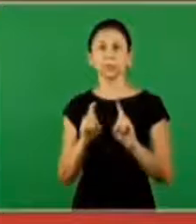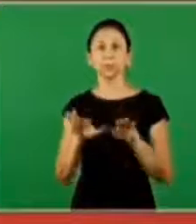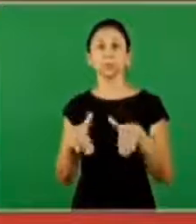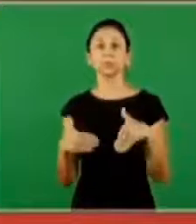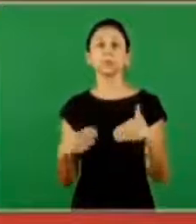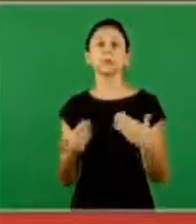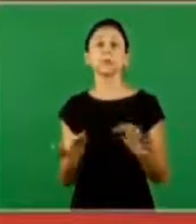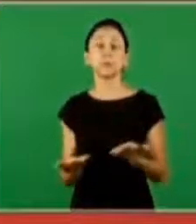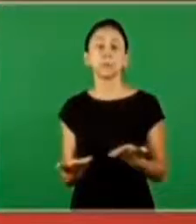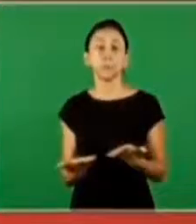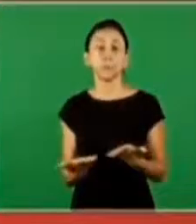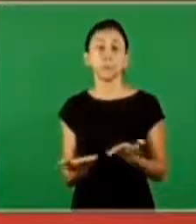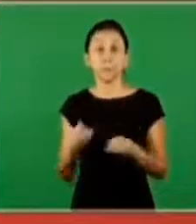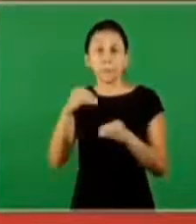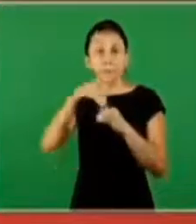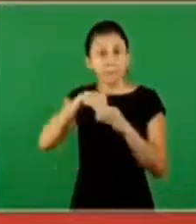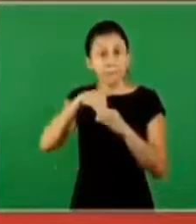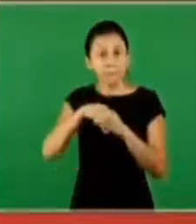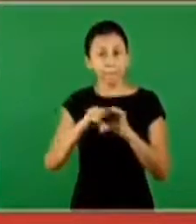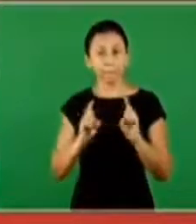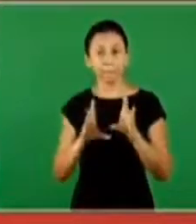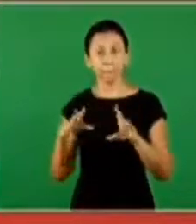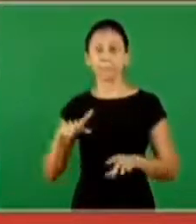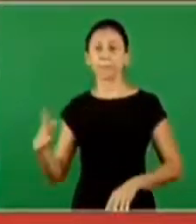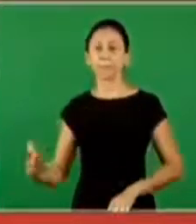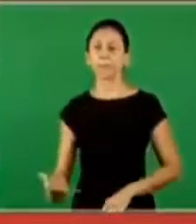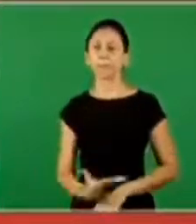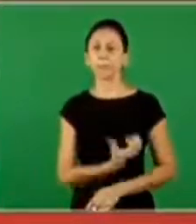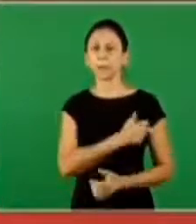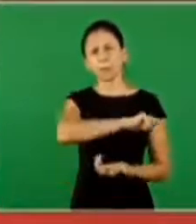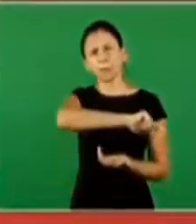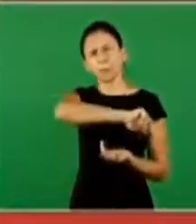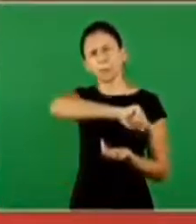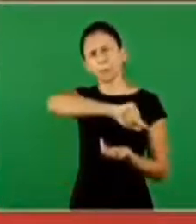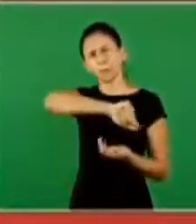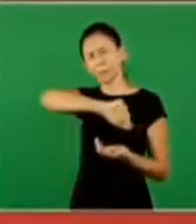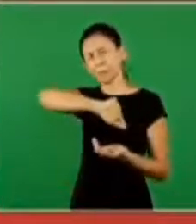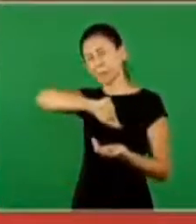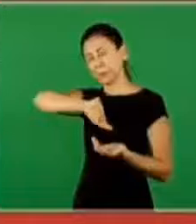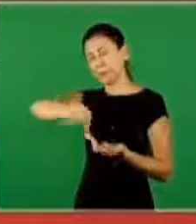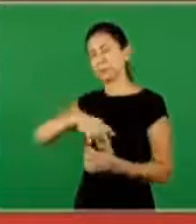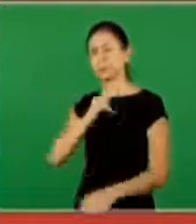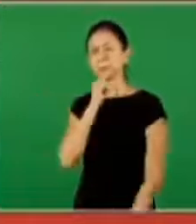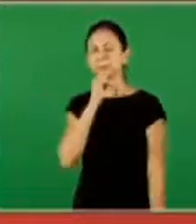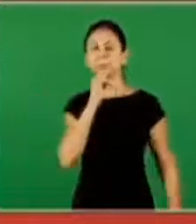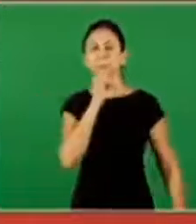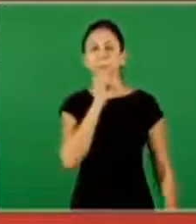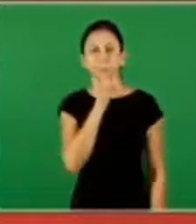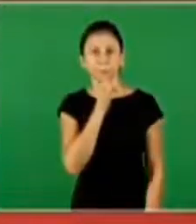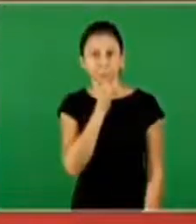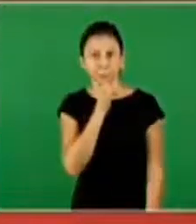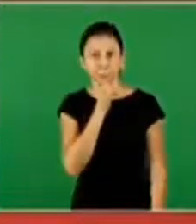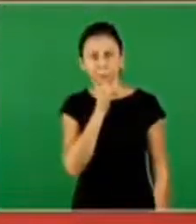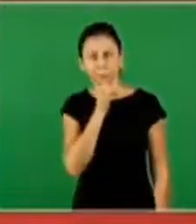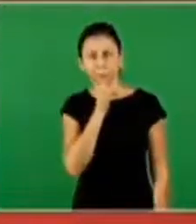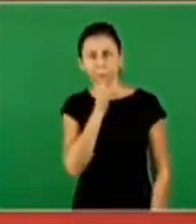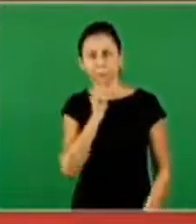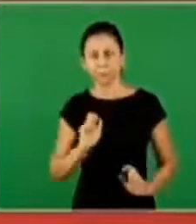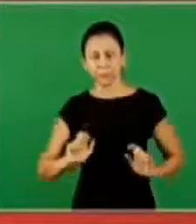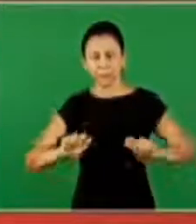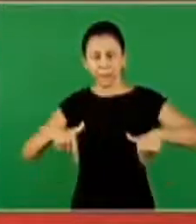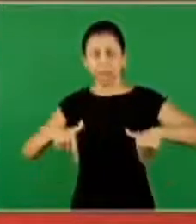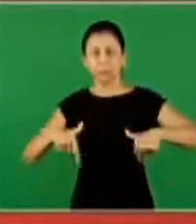the doctrine of salvation, inside of the doctrine of salvation, there are many elements. For example, act,